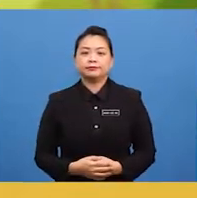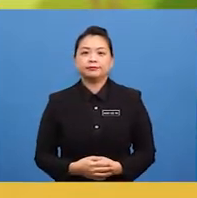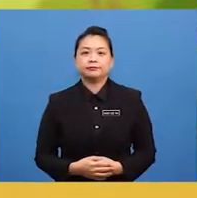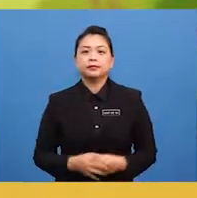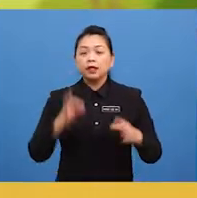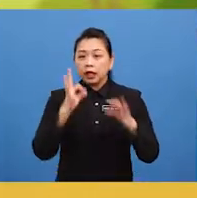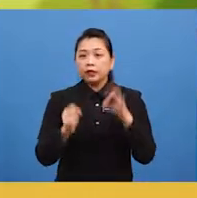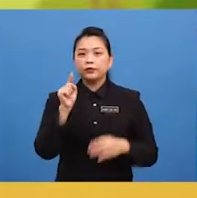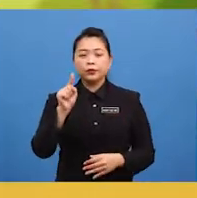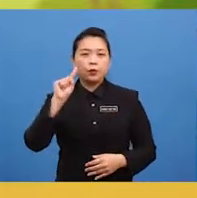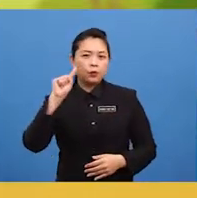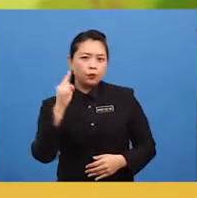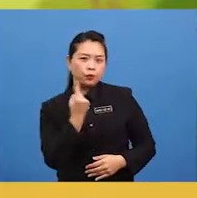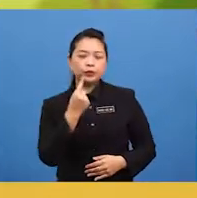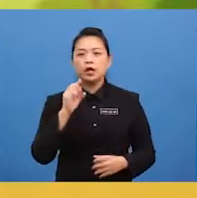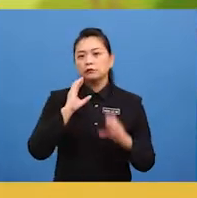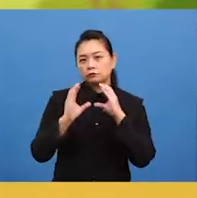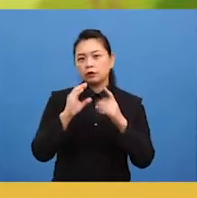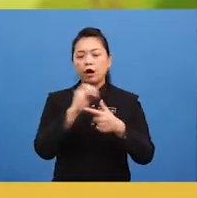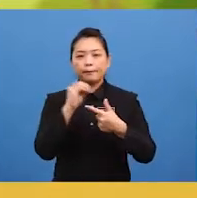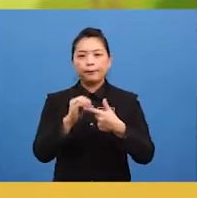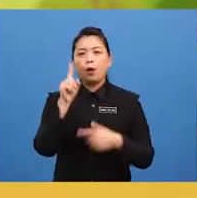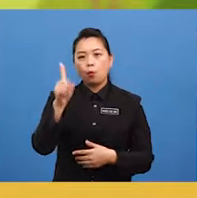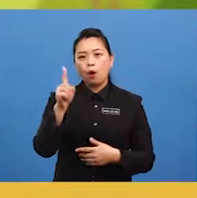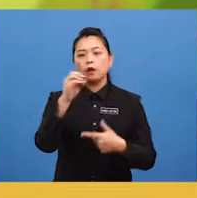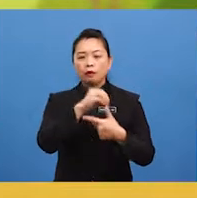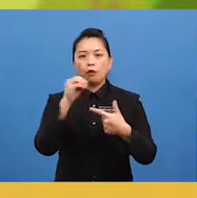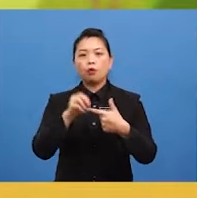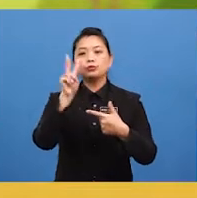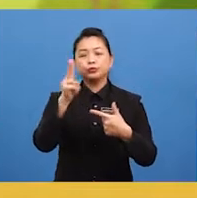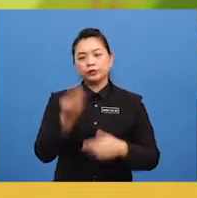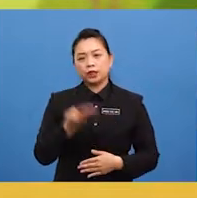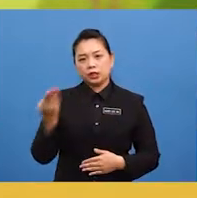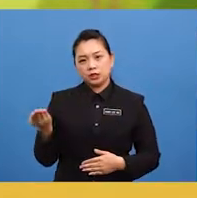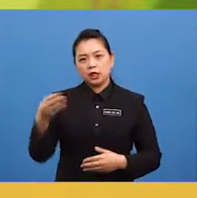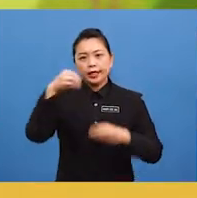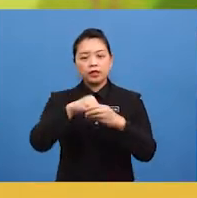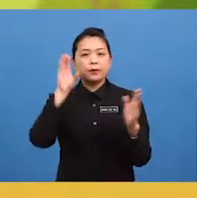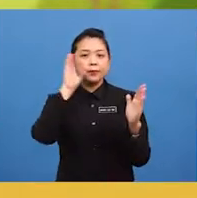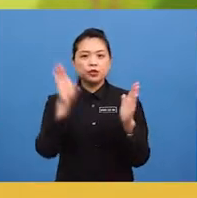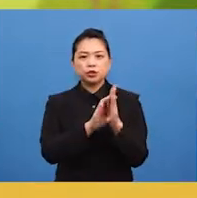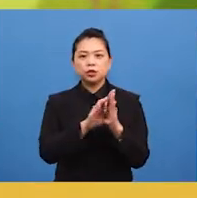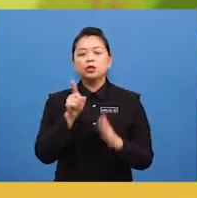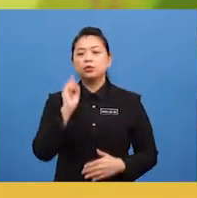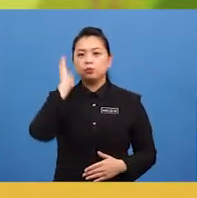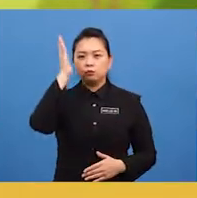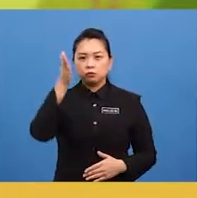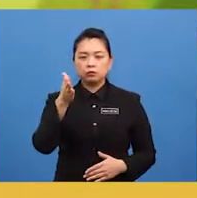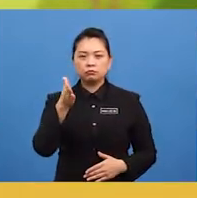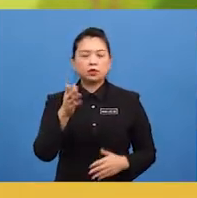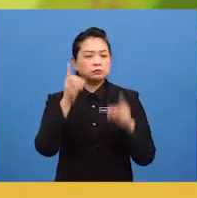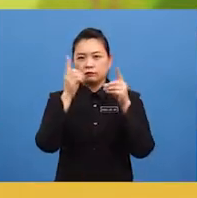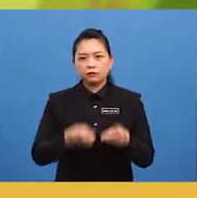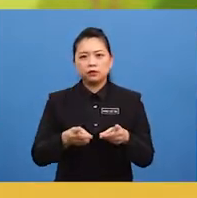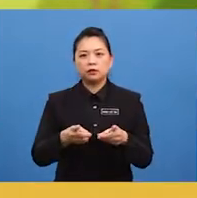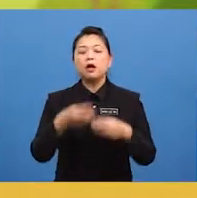if you only talk about one or two things from the picture you would definitely lose the